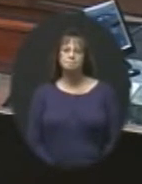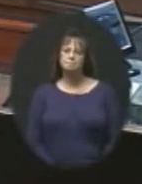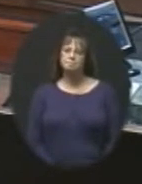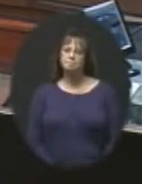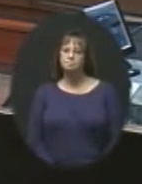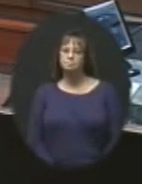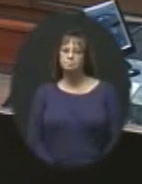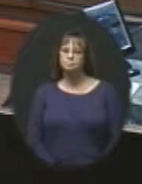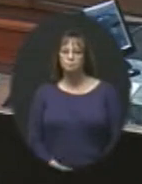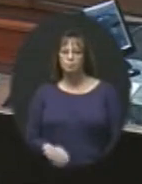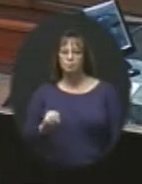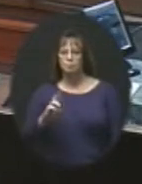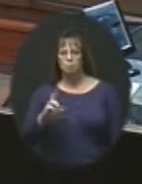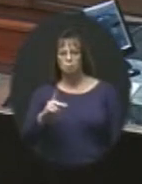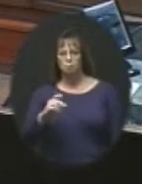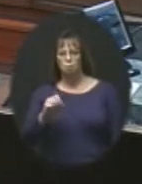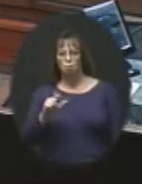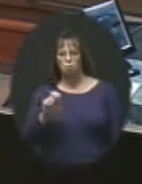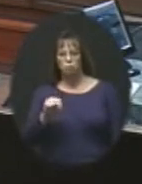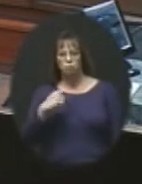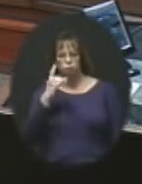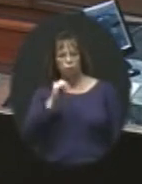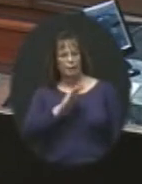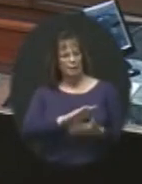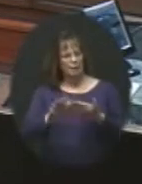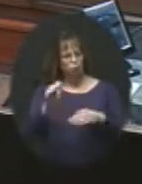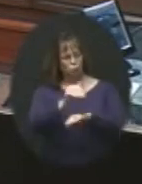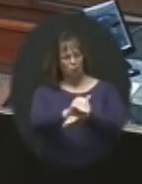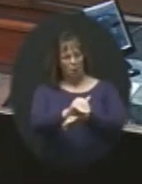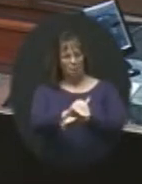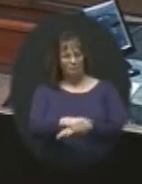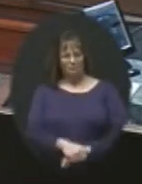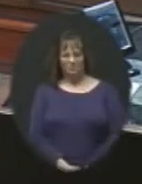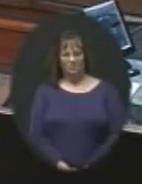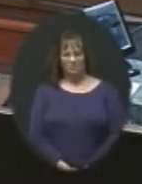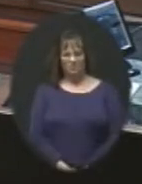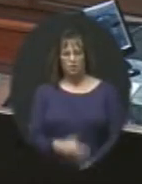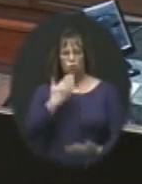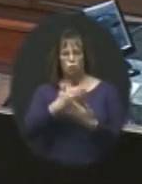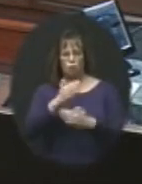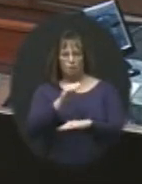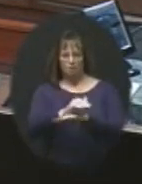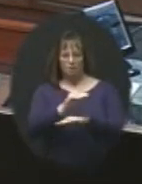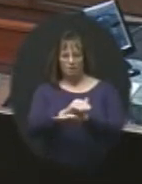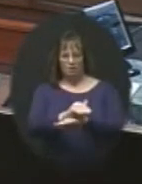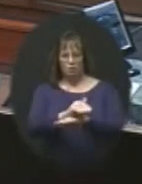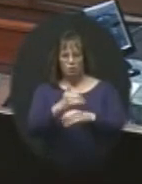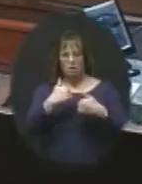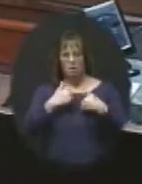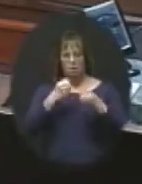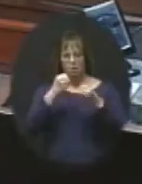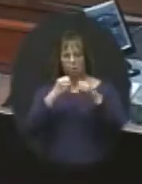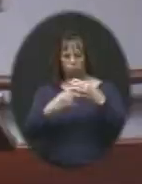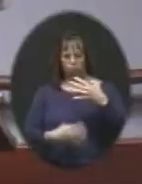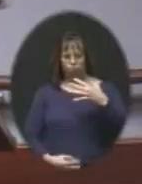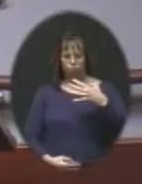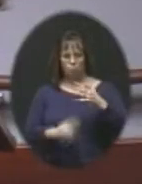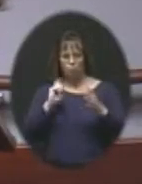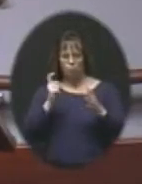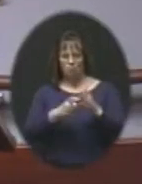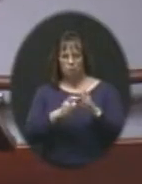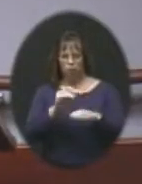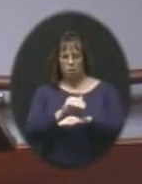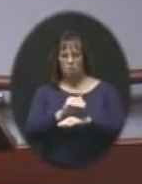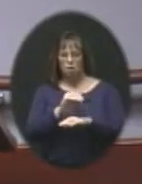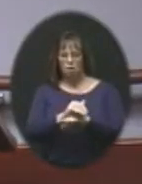Mr. Polin is looking very spiffy this evening. Good Good evening. We have numerous recognitions tonight. I'd like to